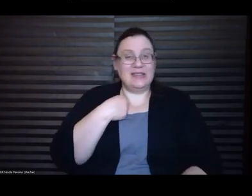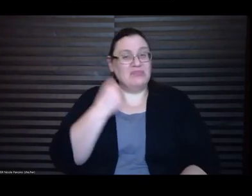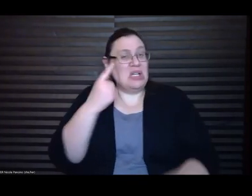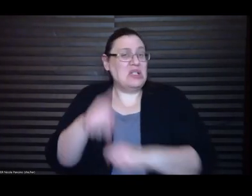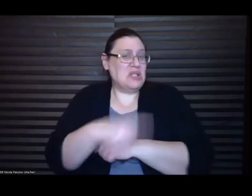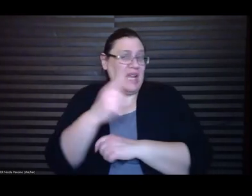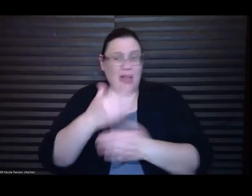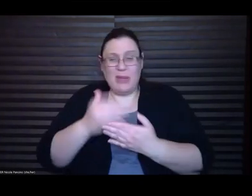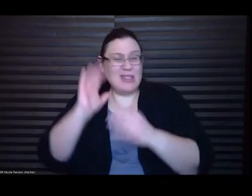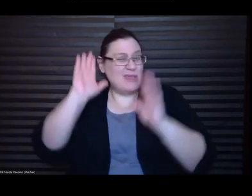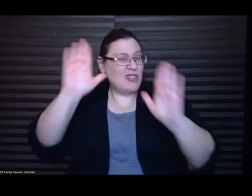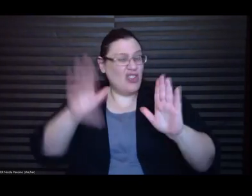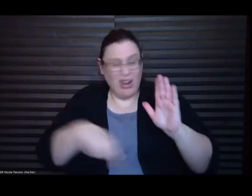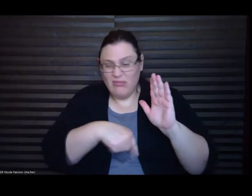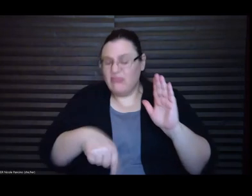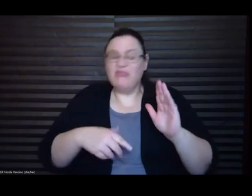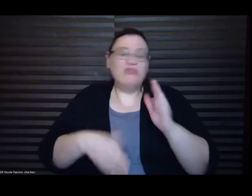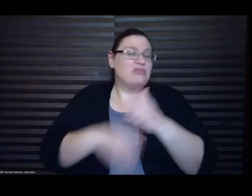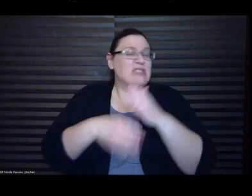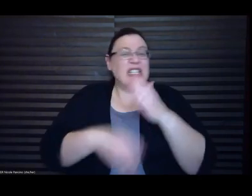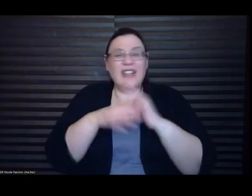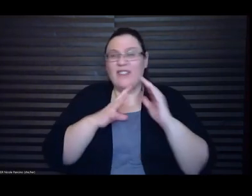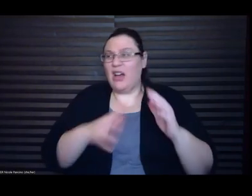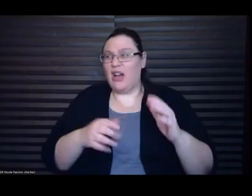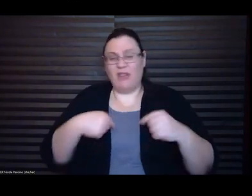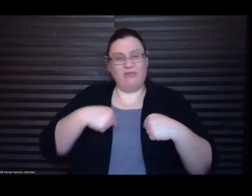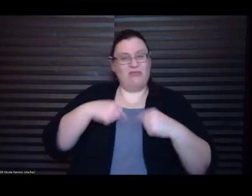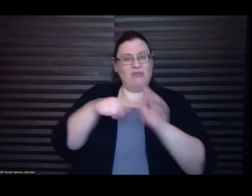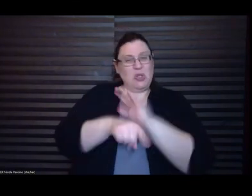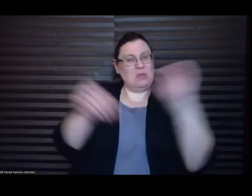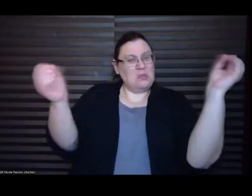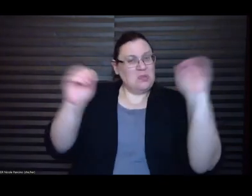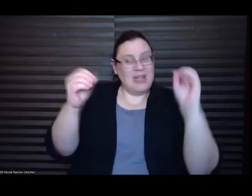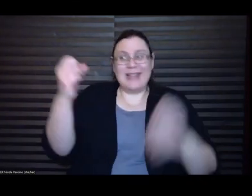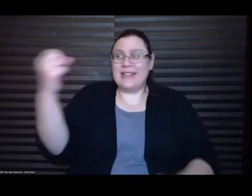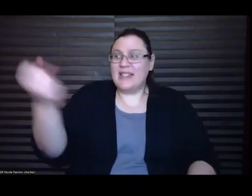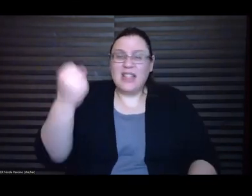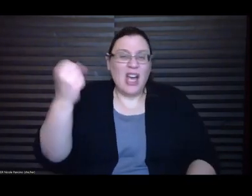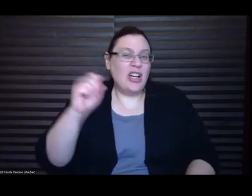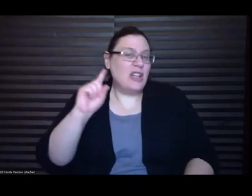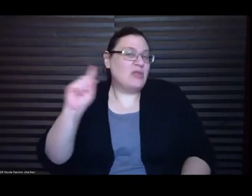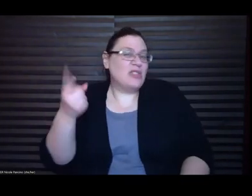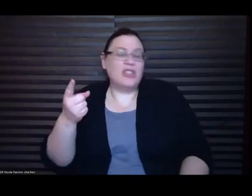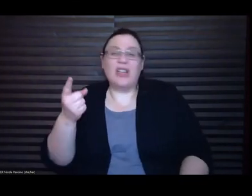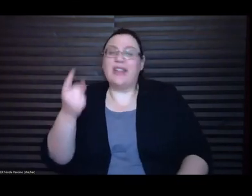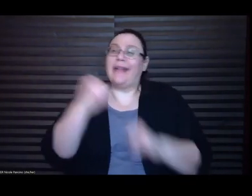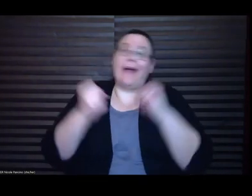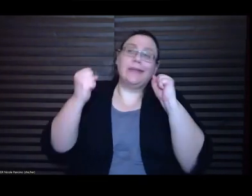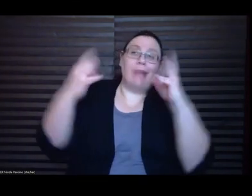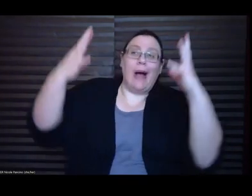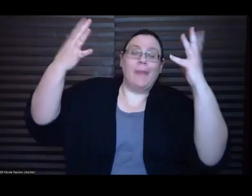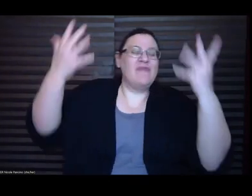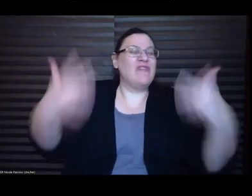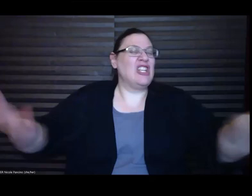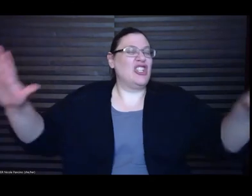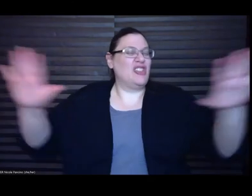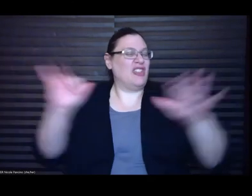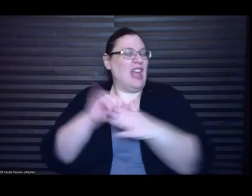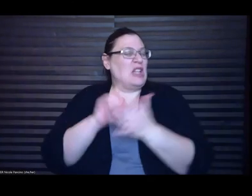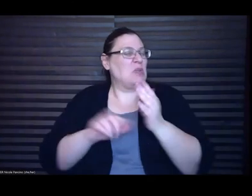Saturday had been nothing more than a last hurrah, Crystal reminded herself, a harmless attempt to pretend that her life was still her own.